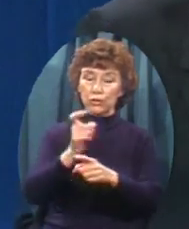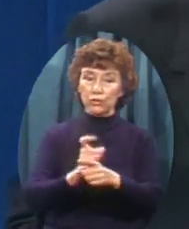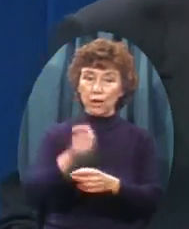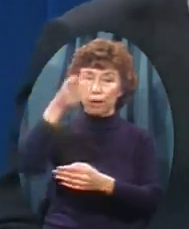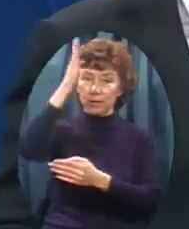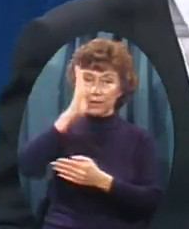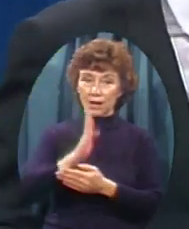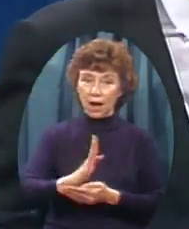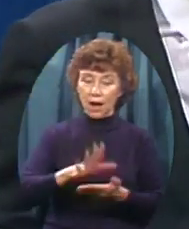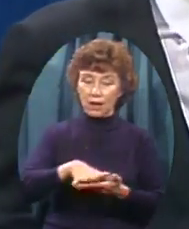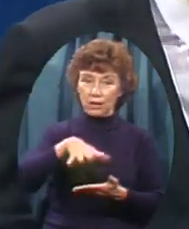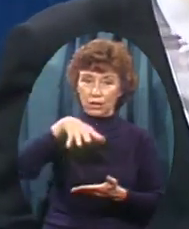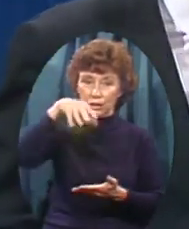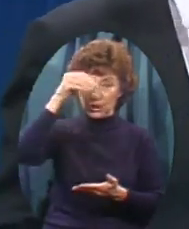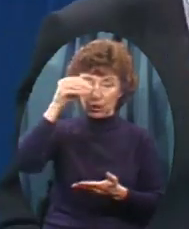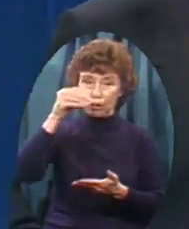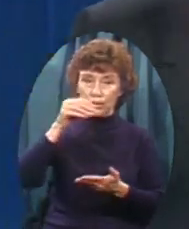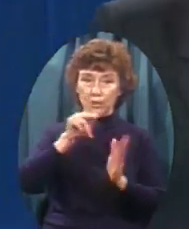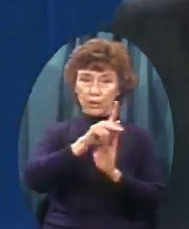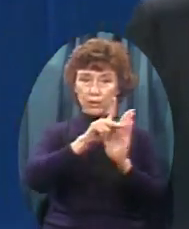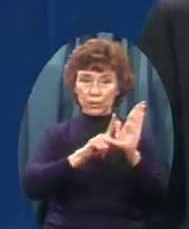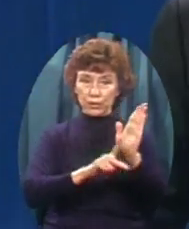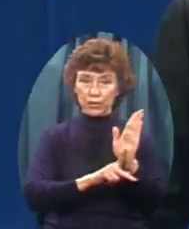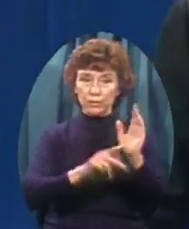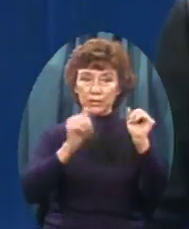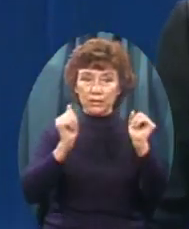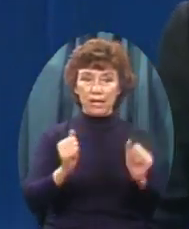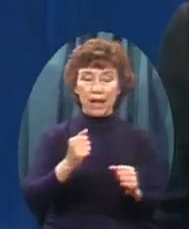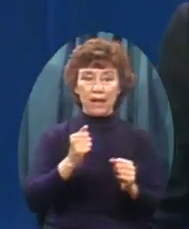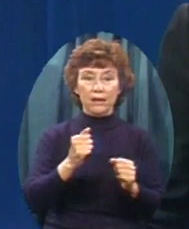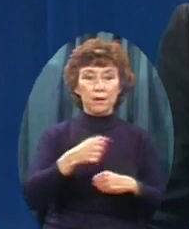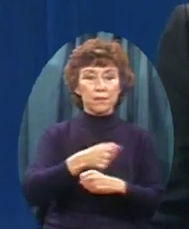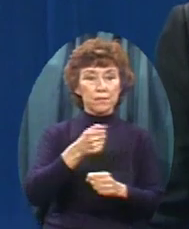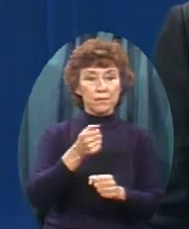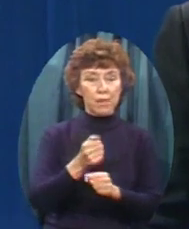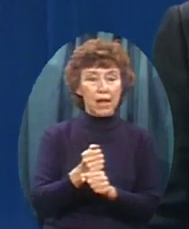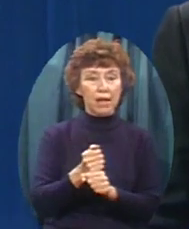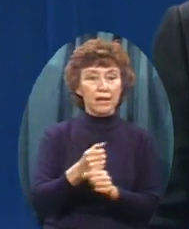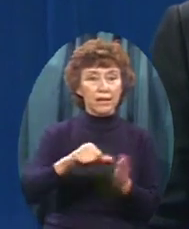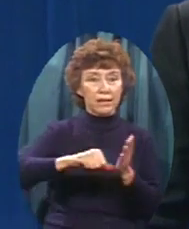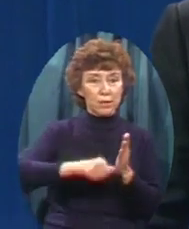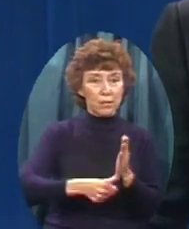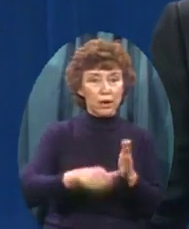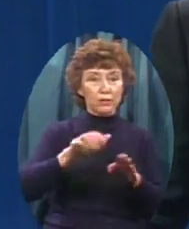the principles That can cause you To make an impact Upon your society